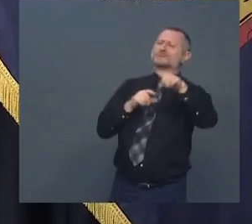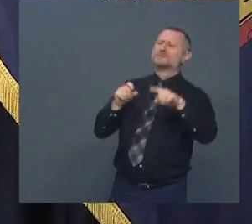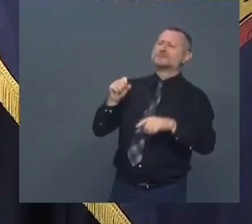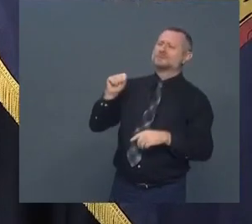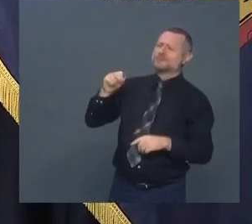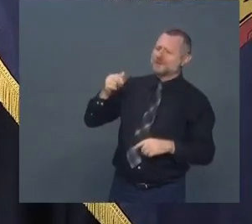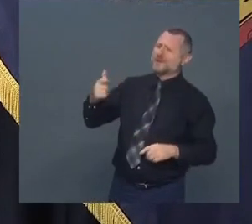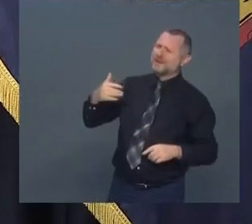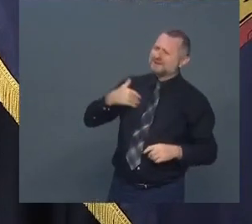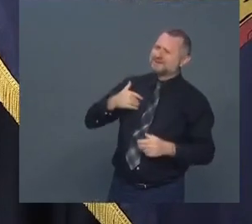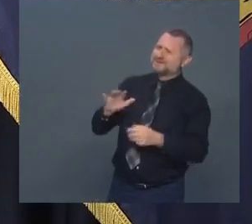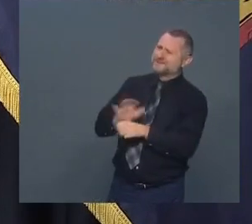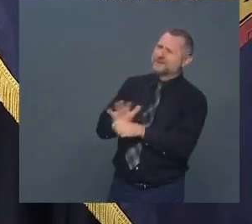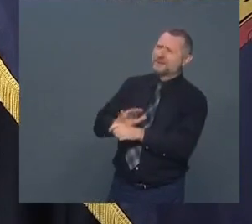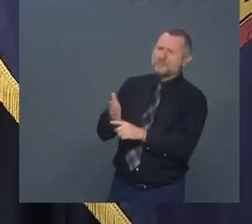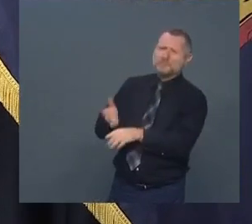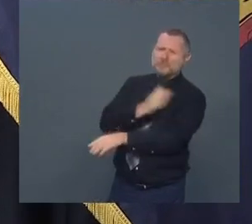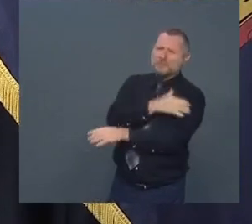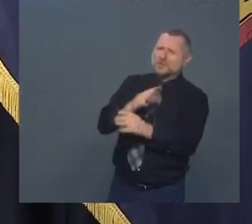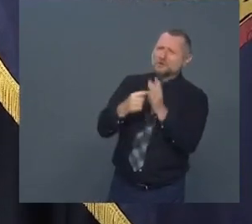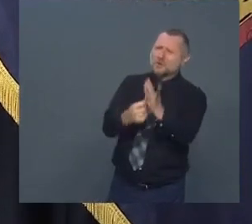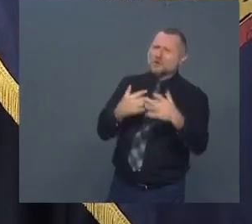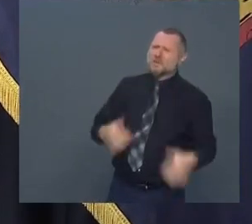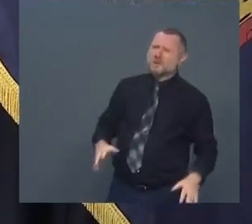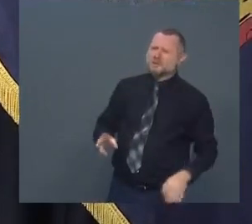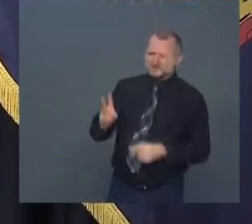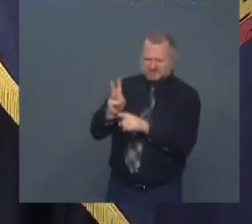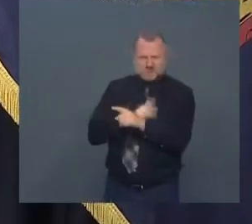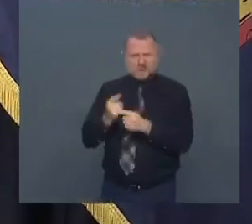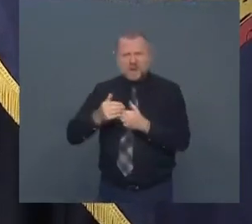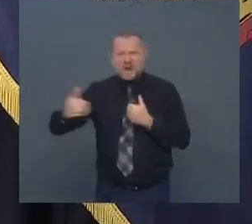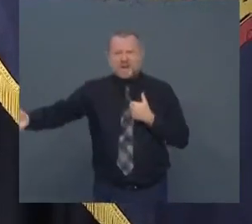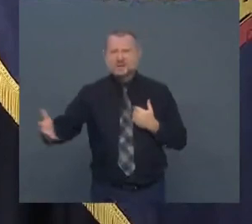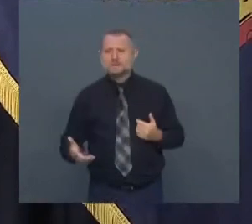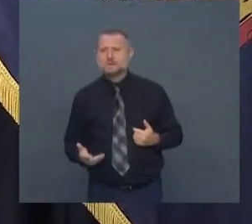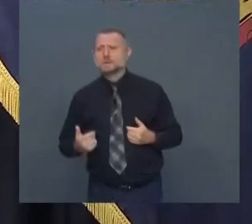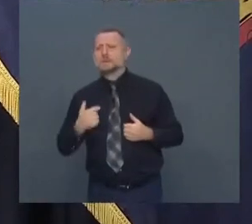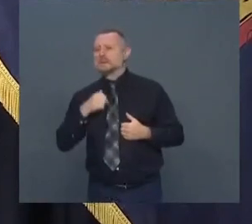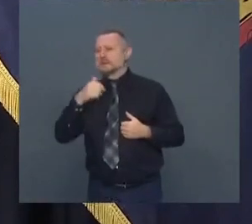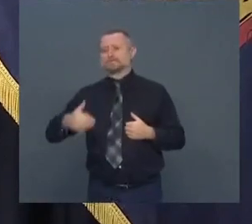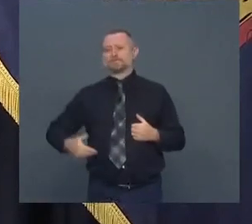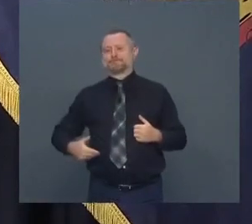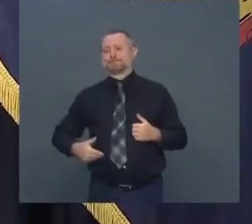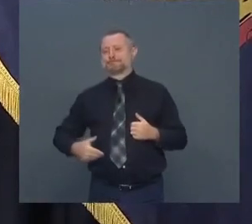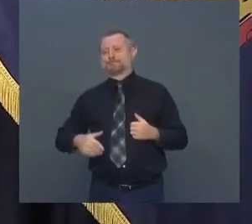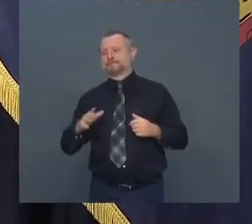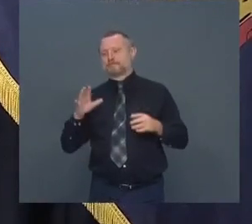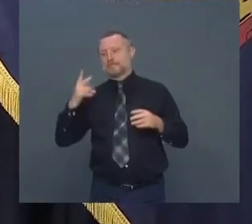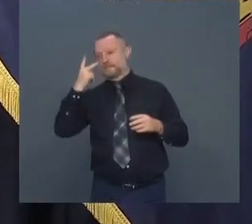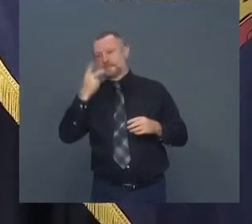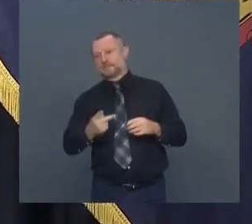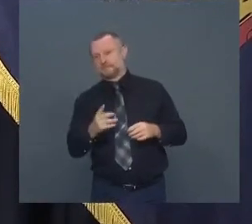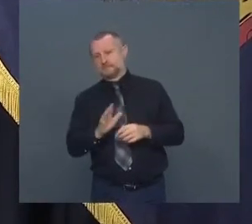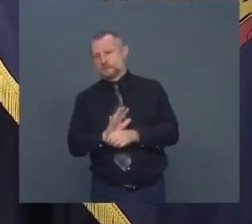in March. I don't know. You'd have to ask her. My guess is she did not have that video. Okay. And what about Mount Vernon Police Department? Have you